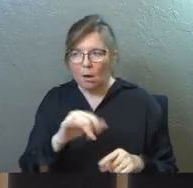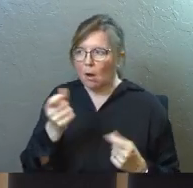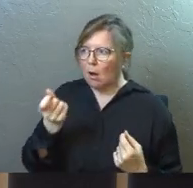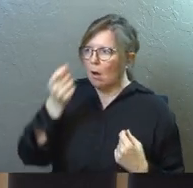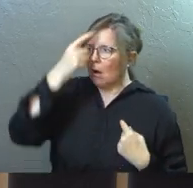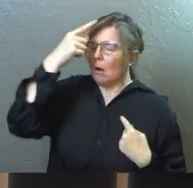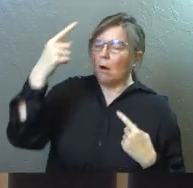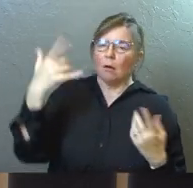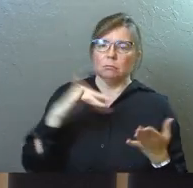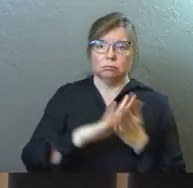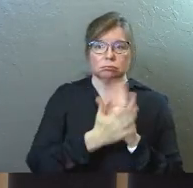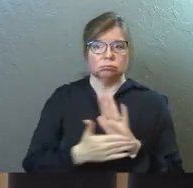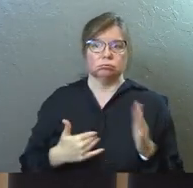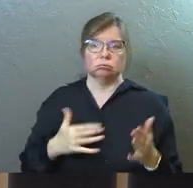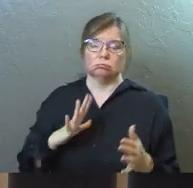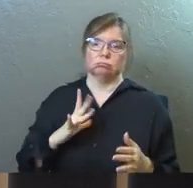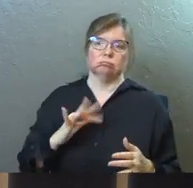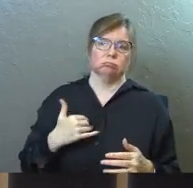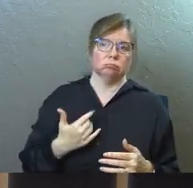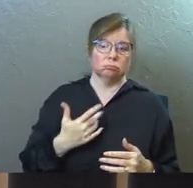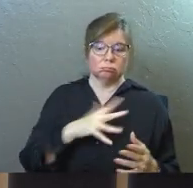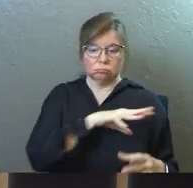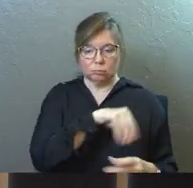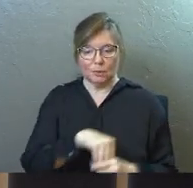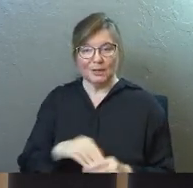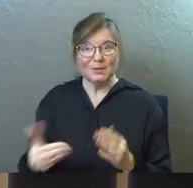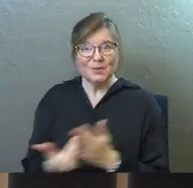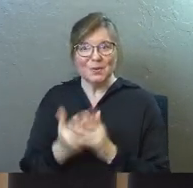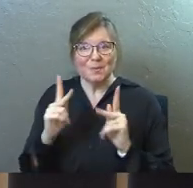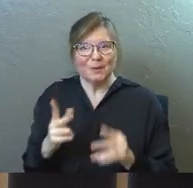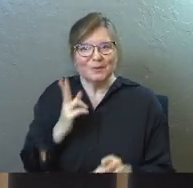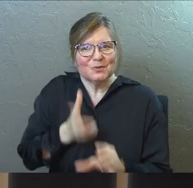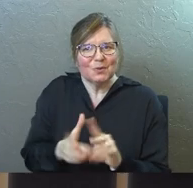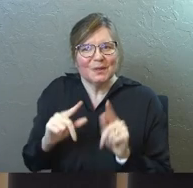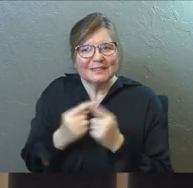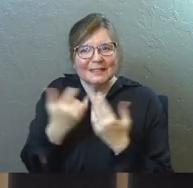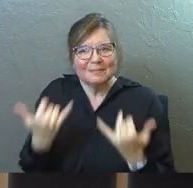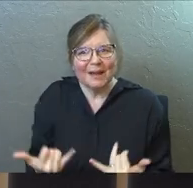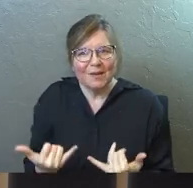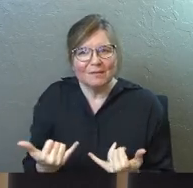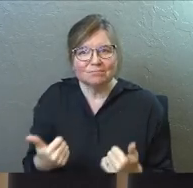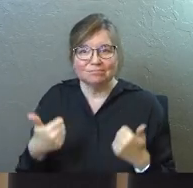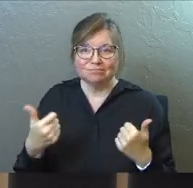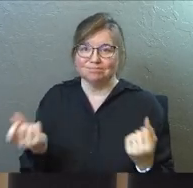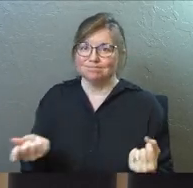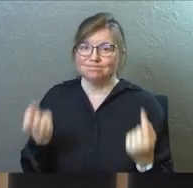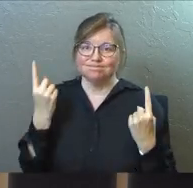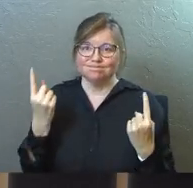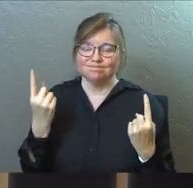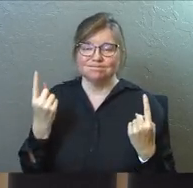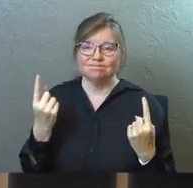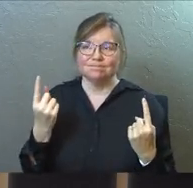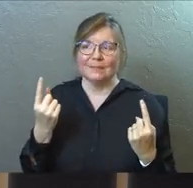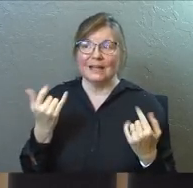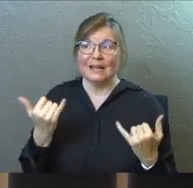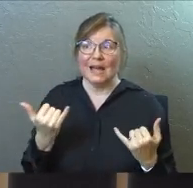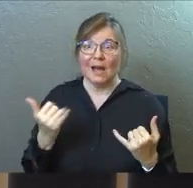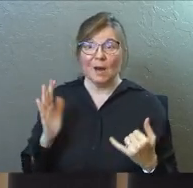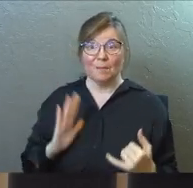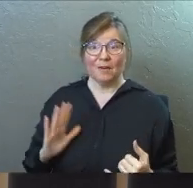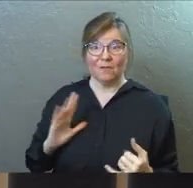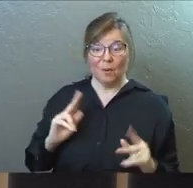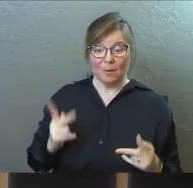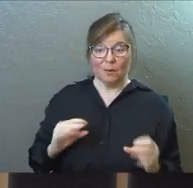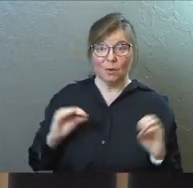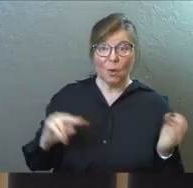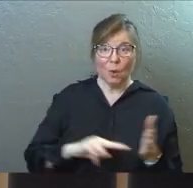people and say, you need to be on the team with me. And I'm going to make it okay. And all of a sudden, someone who did not